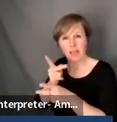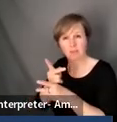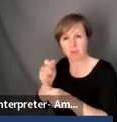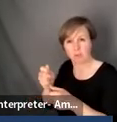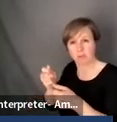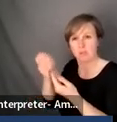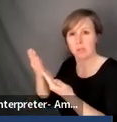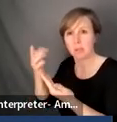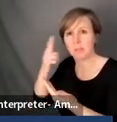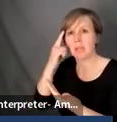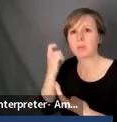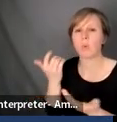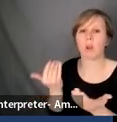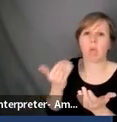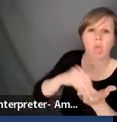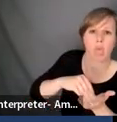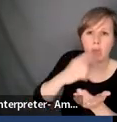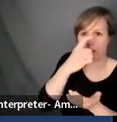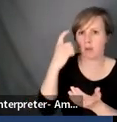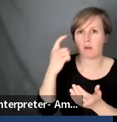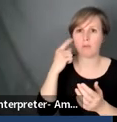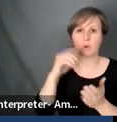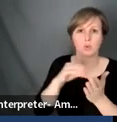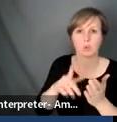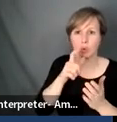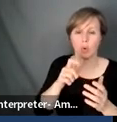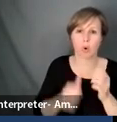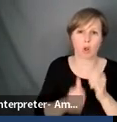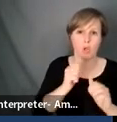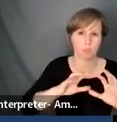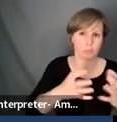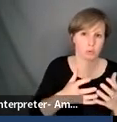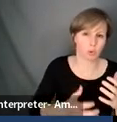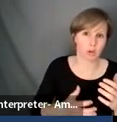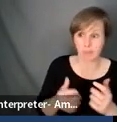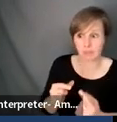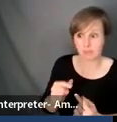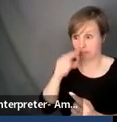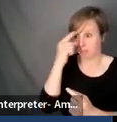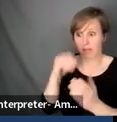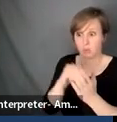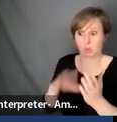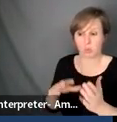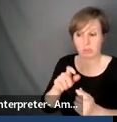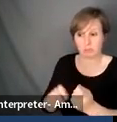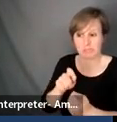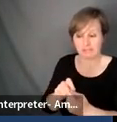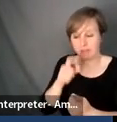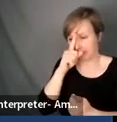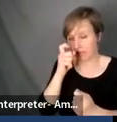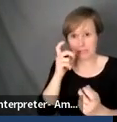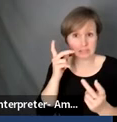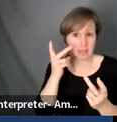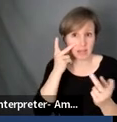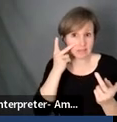order not to re-traumatize this, the students of the global majority and Black students specifically, you know, because sometimes teachers and I've seen